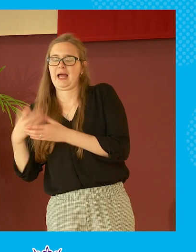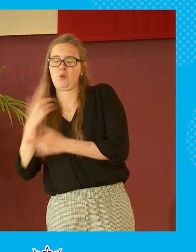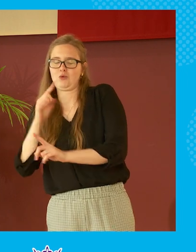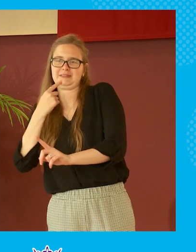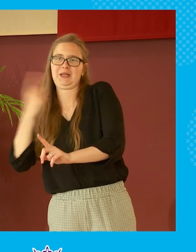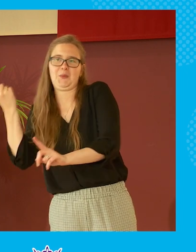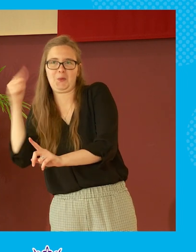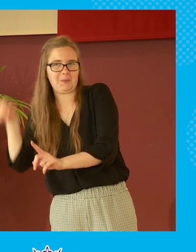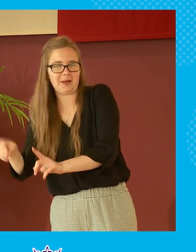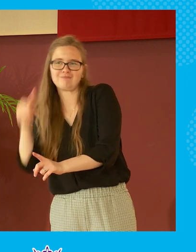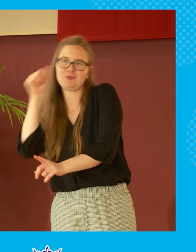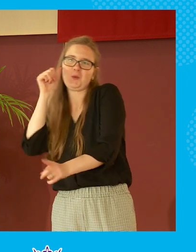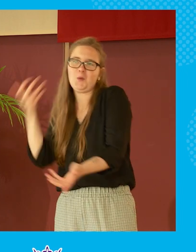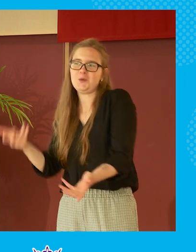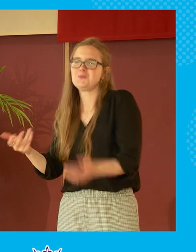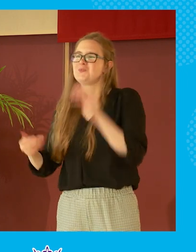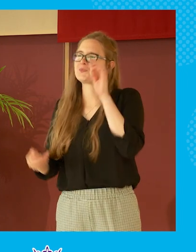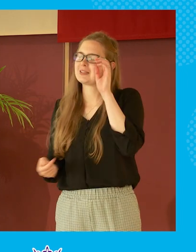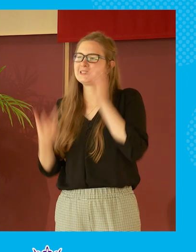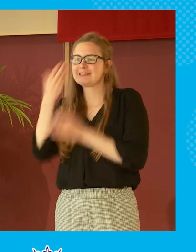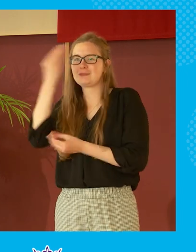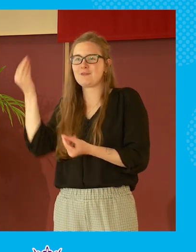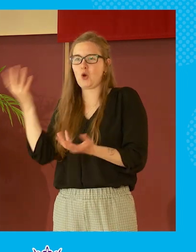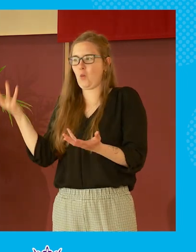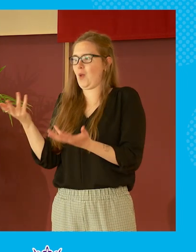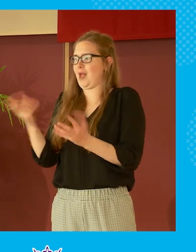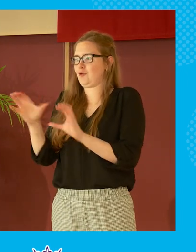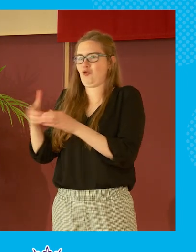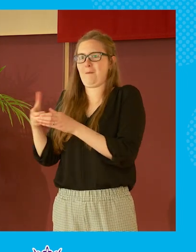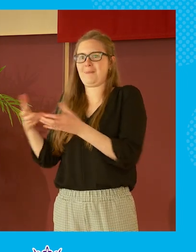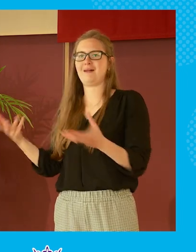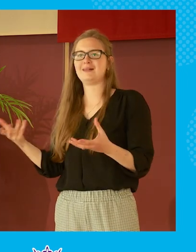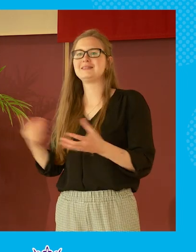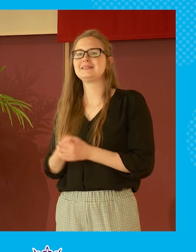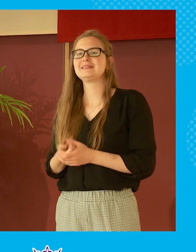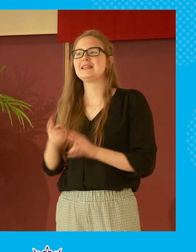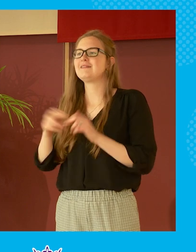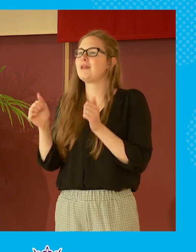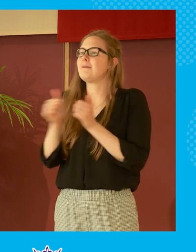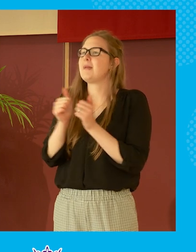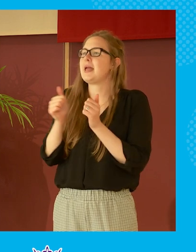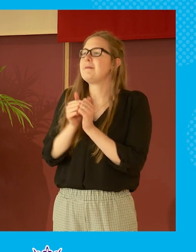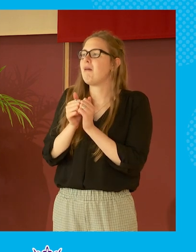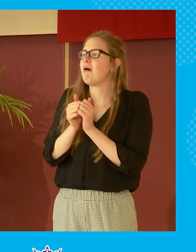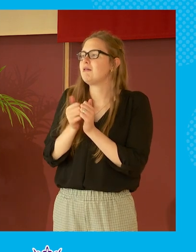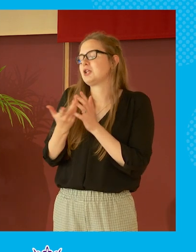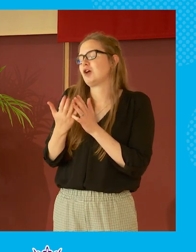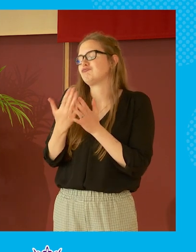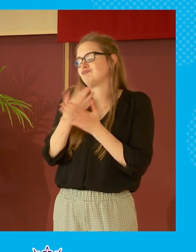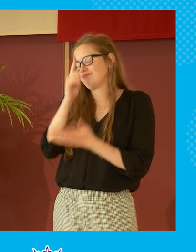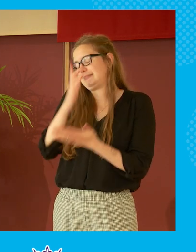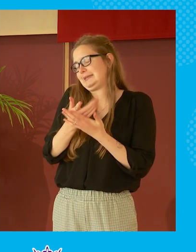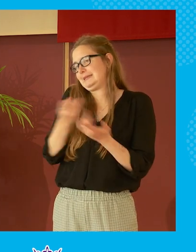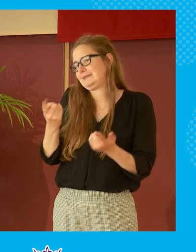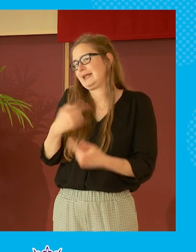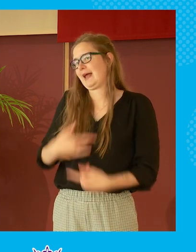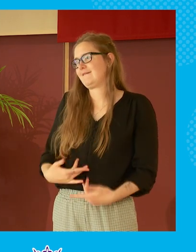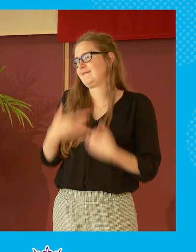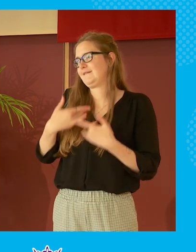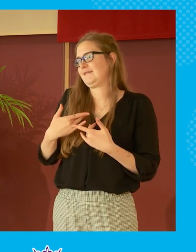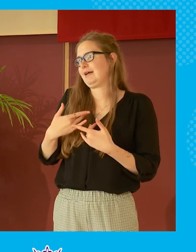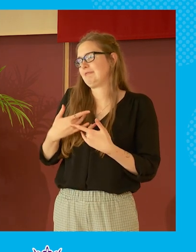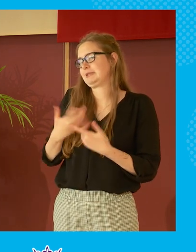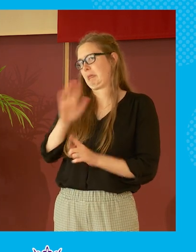is but you know there is they seem to have forgotten where it is um if the paper's press is to be uh believed and i you know there's a big